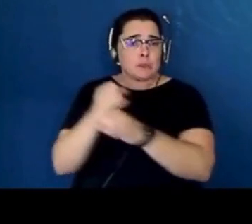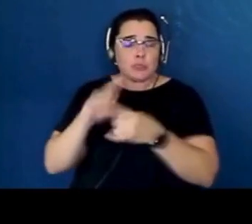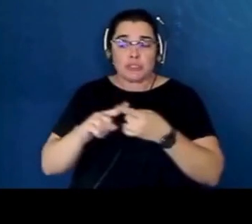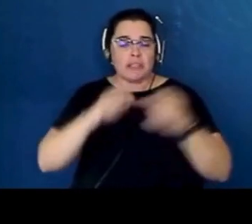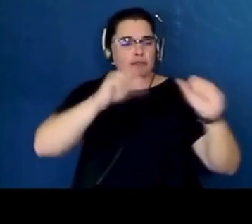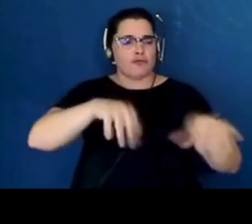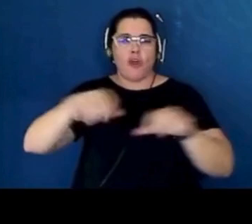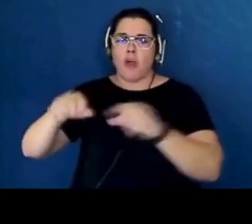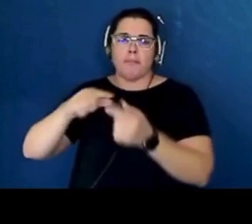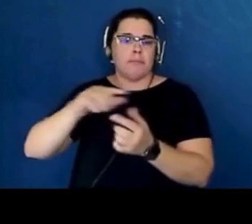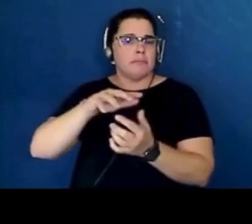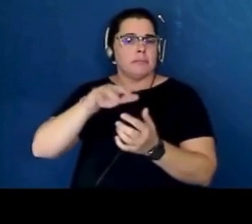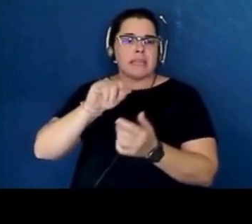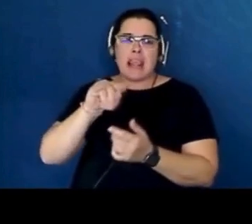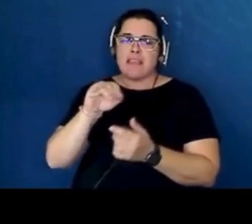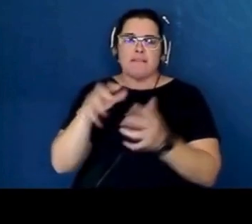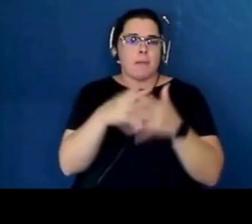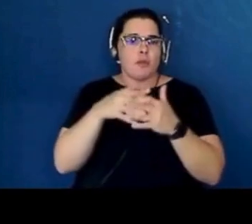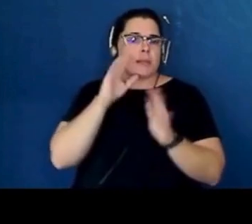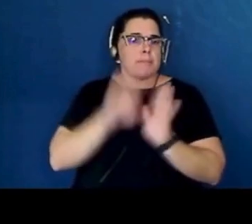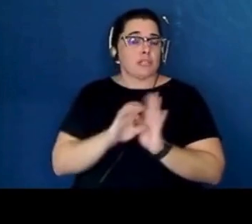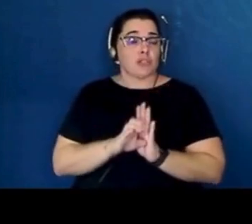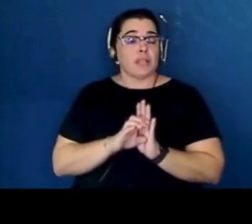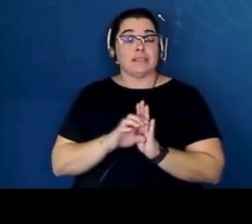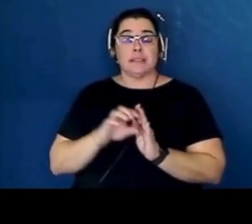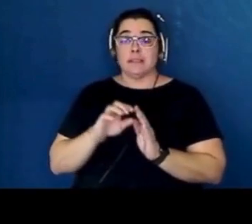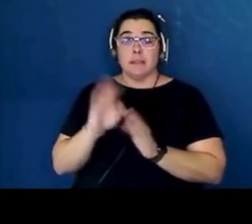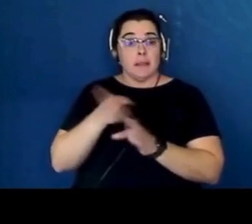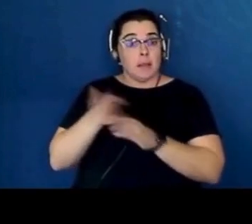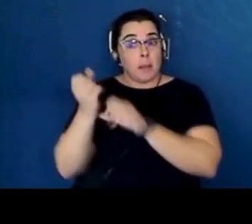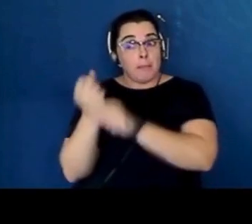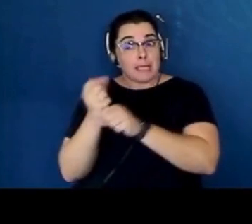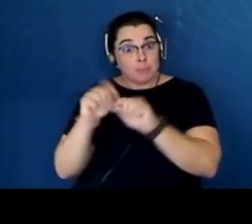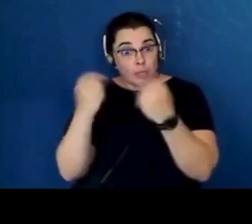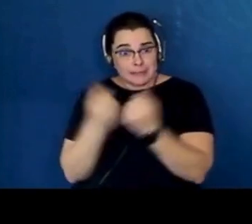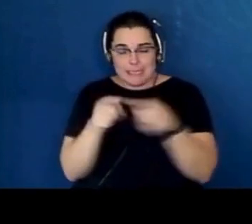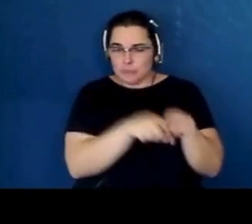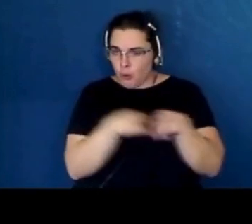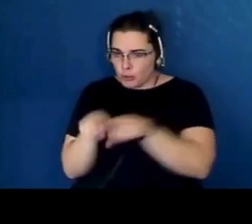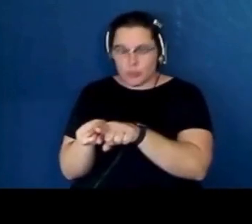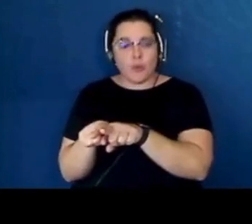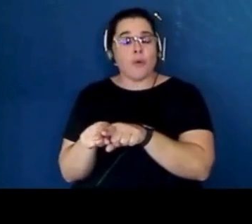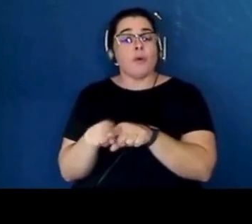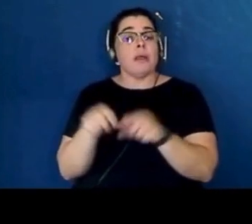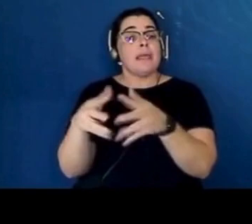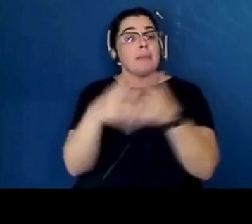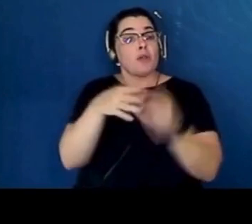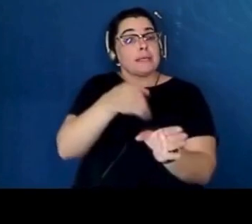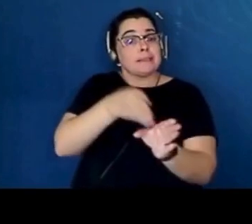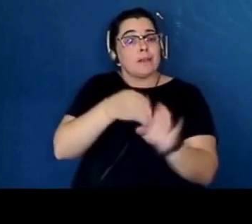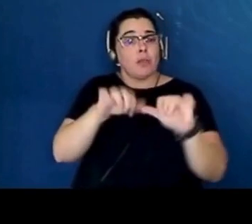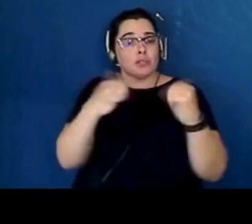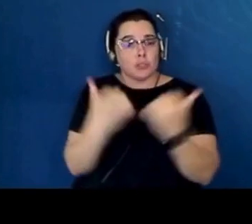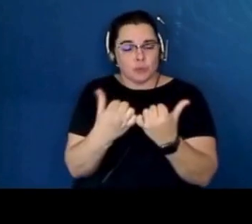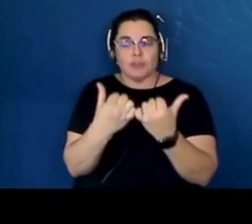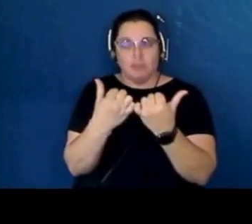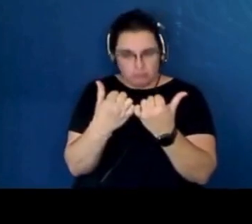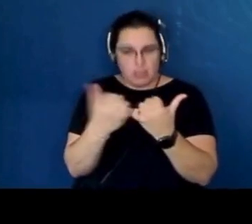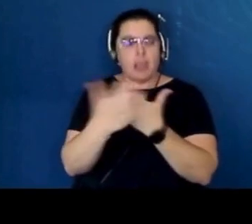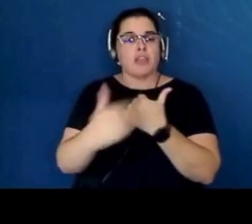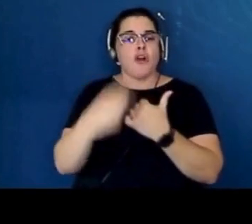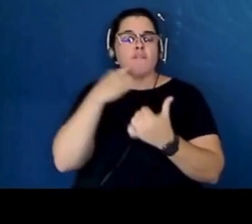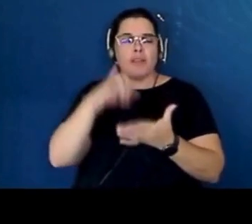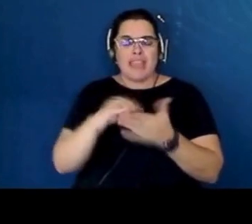mascots. The NFL, as was mentioned, the Major League Baseball teams are right behind them. The American Psychological Association has called for the